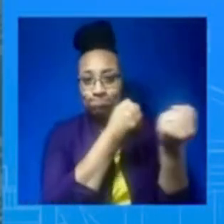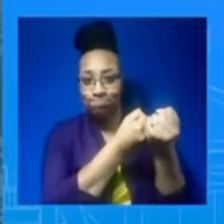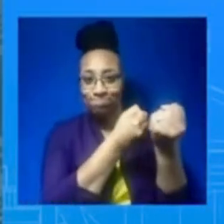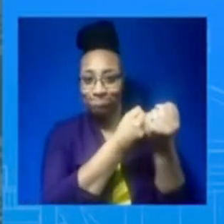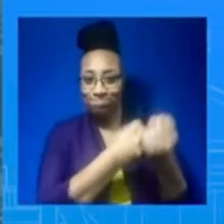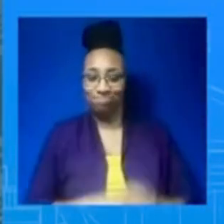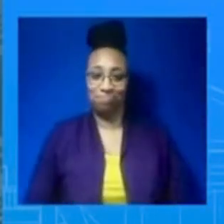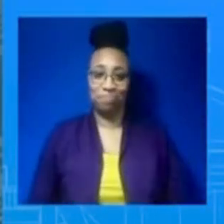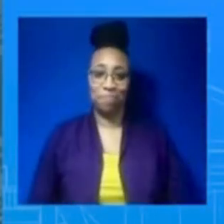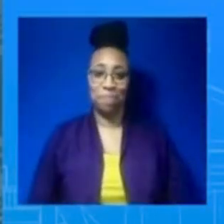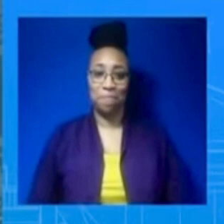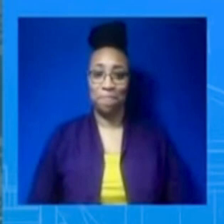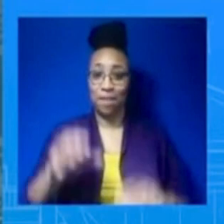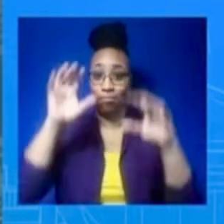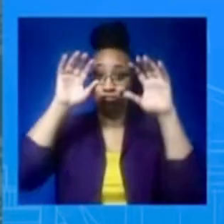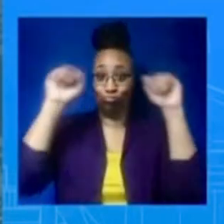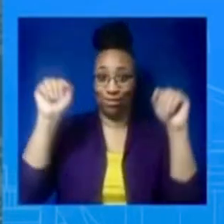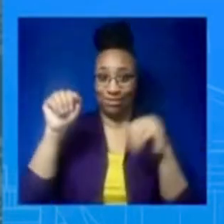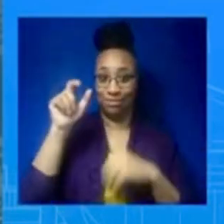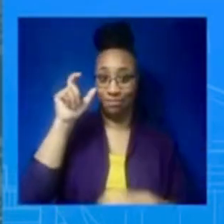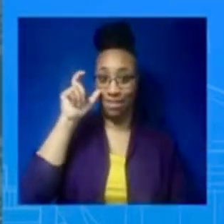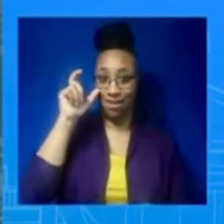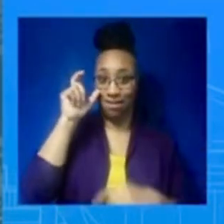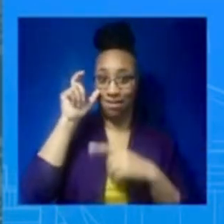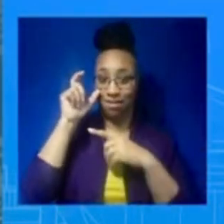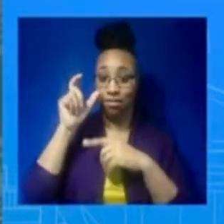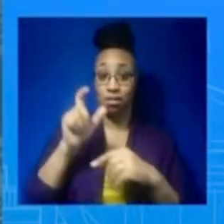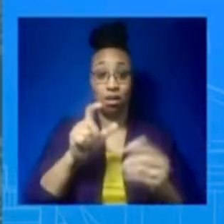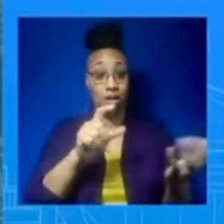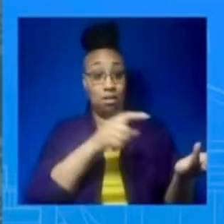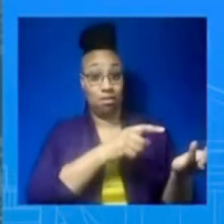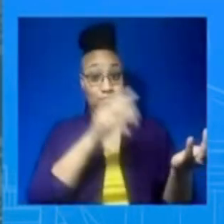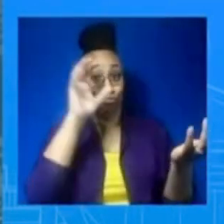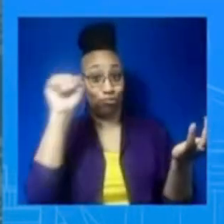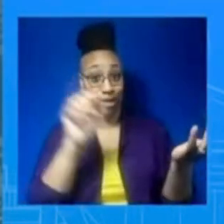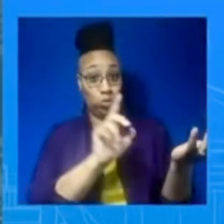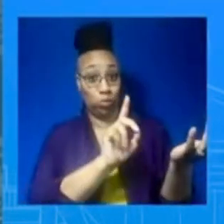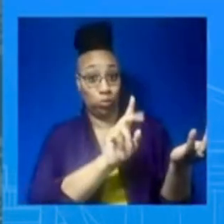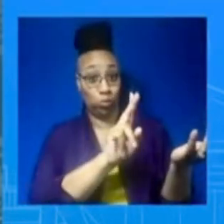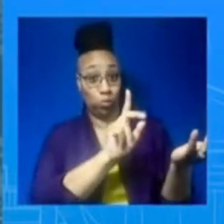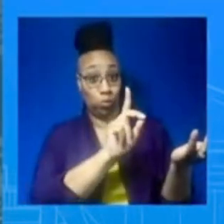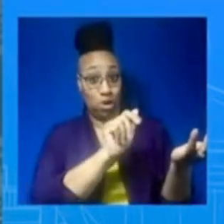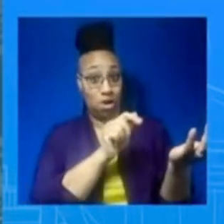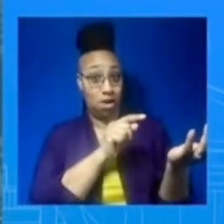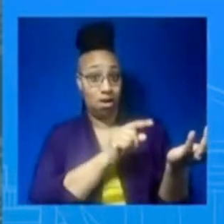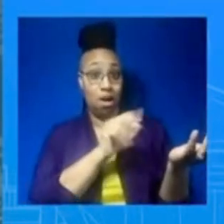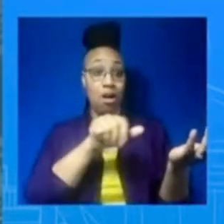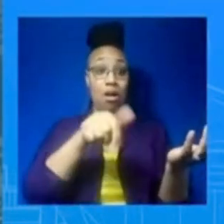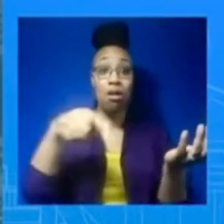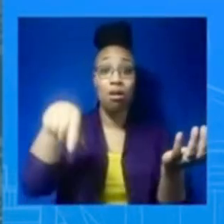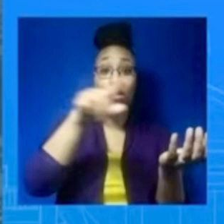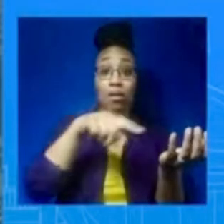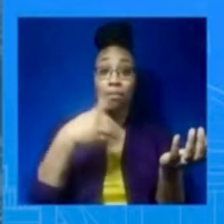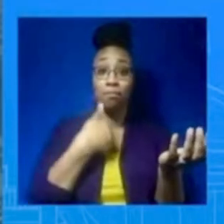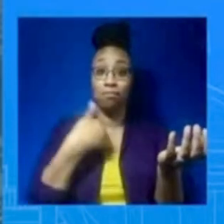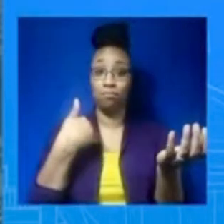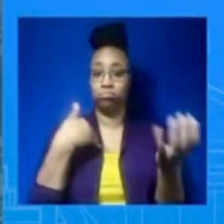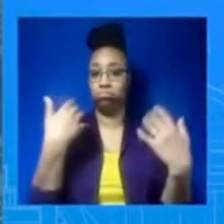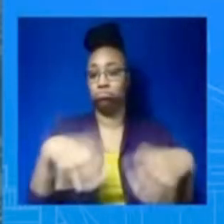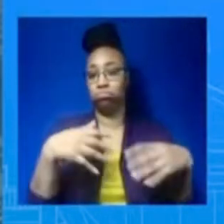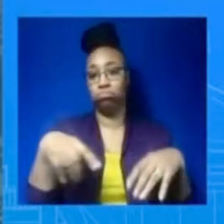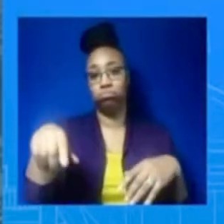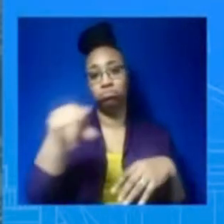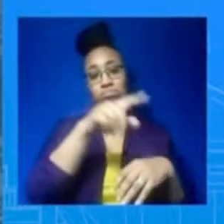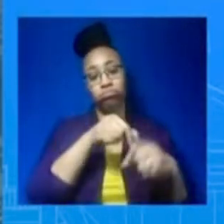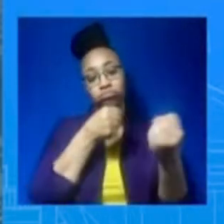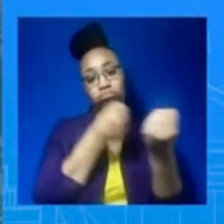.8 billion in military and humanitarian assistance that they have provided to Ukraine over the past year and for all the efforts